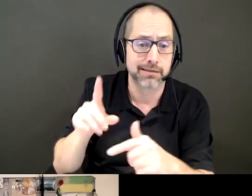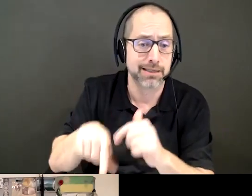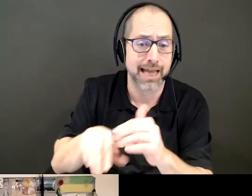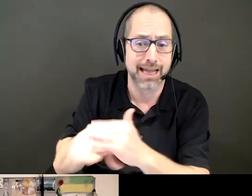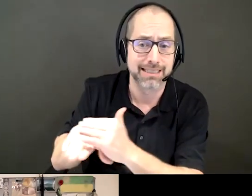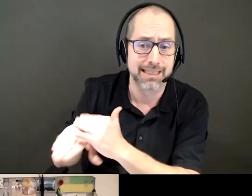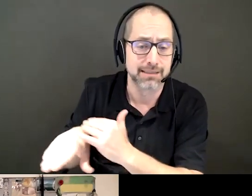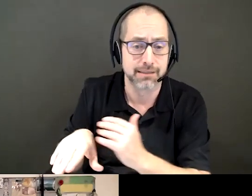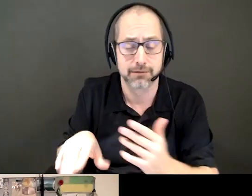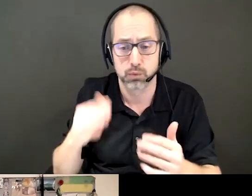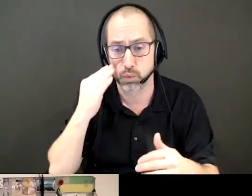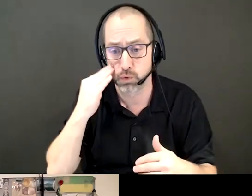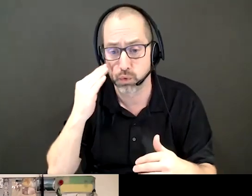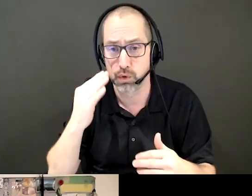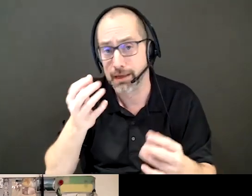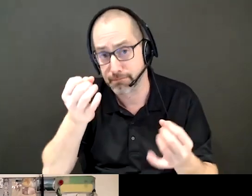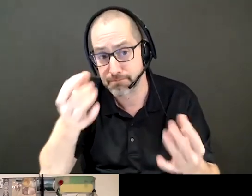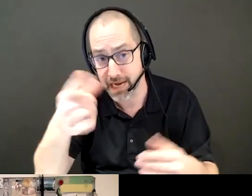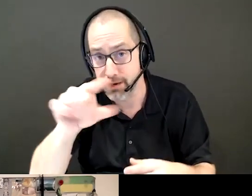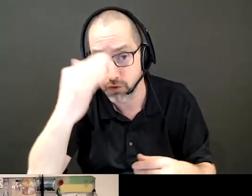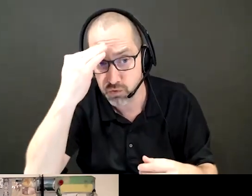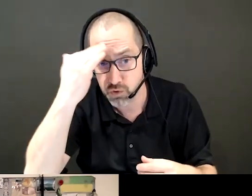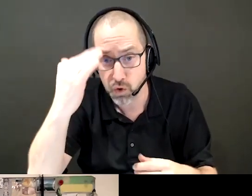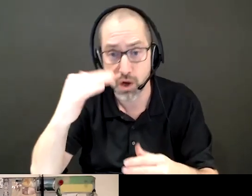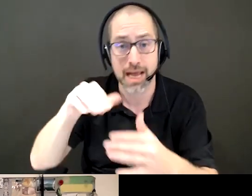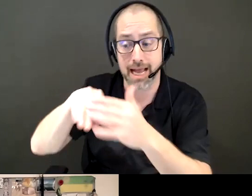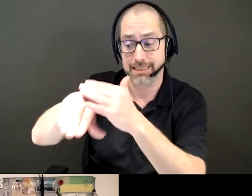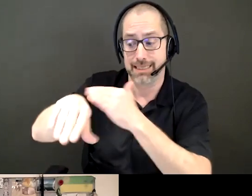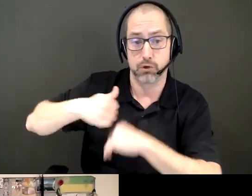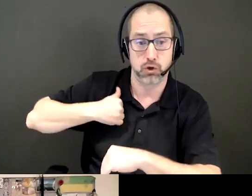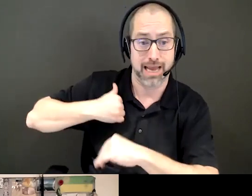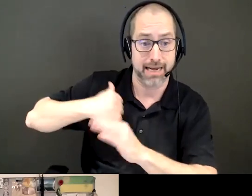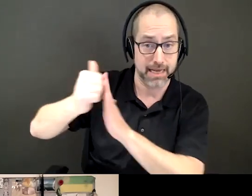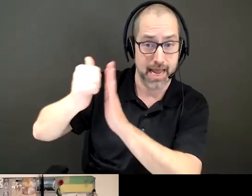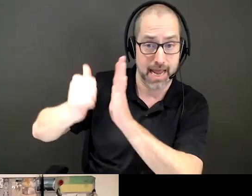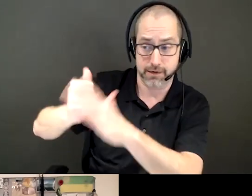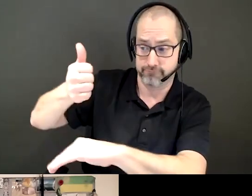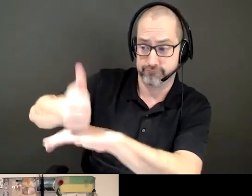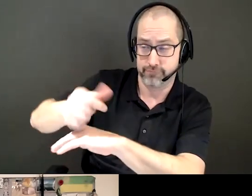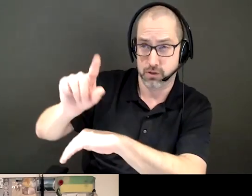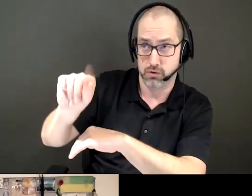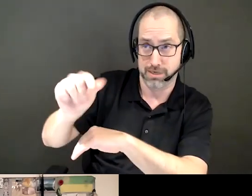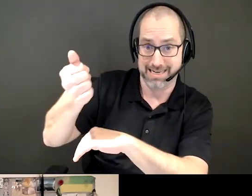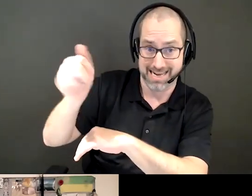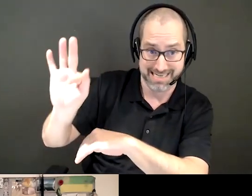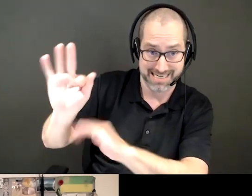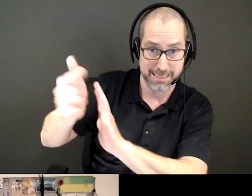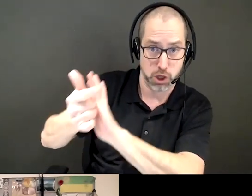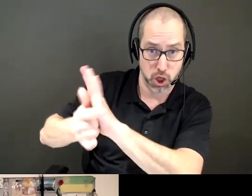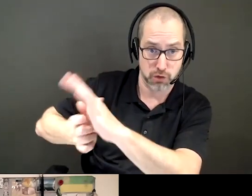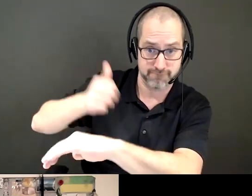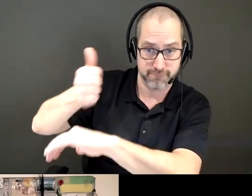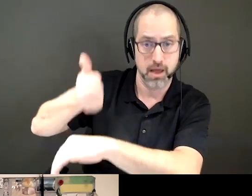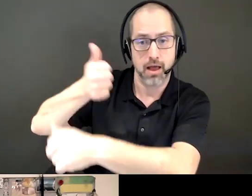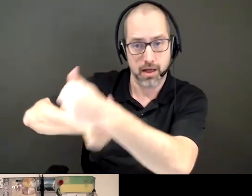that many of you may be aware of the Accessible Canada Act, which was put into law in 2019, you know, under the